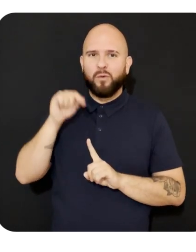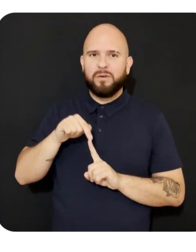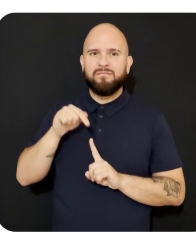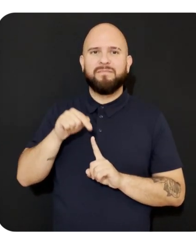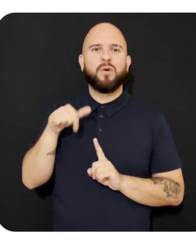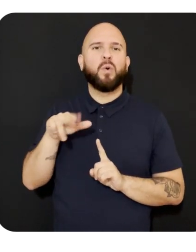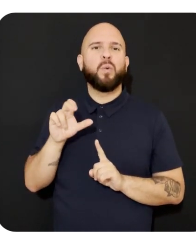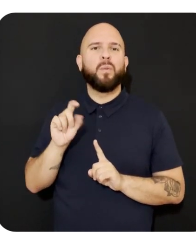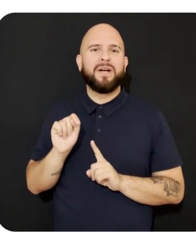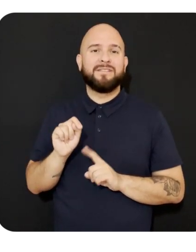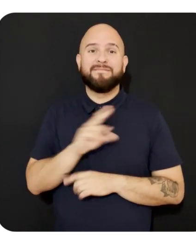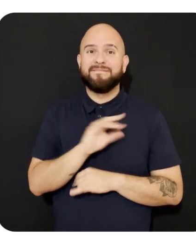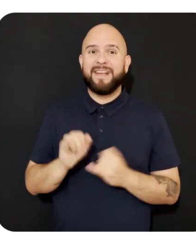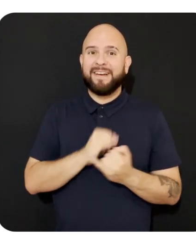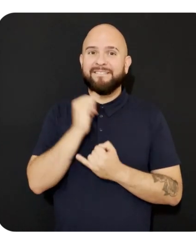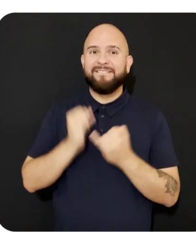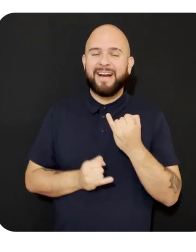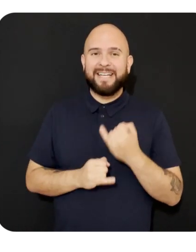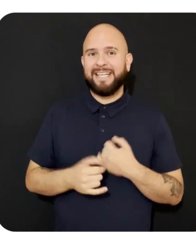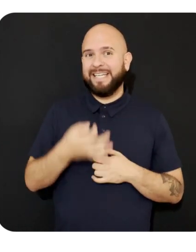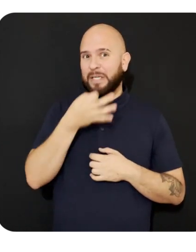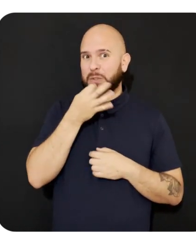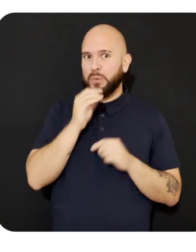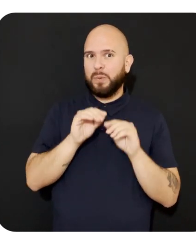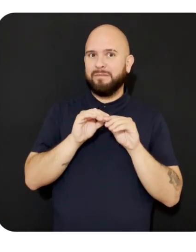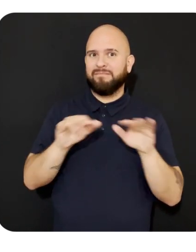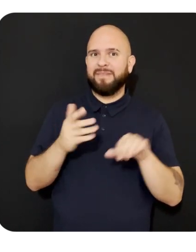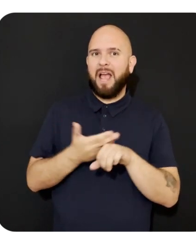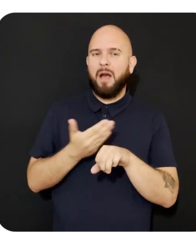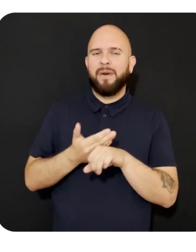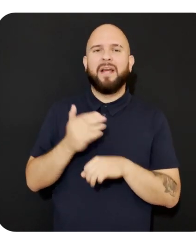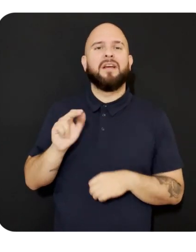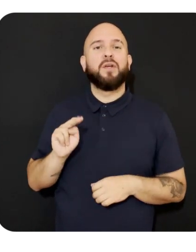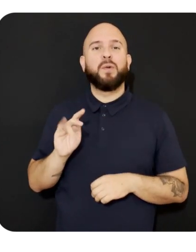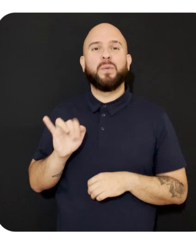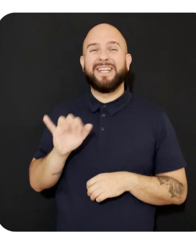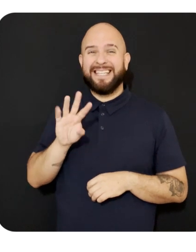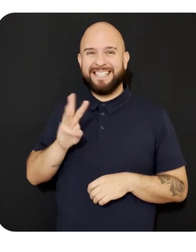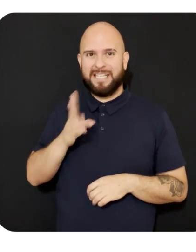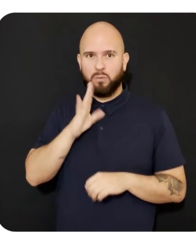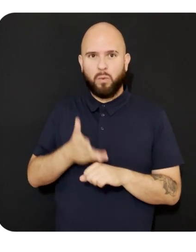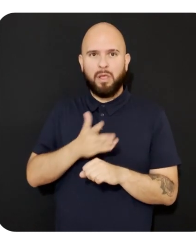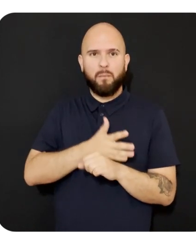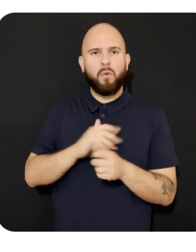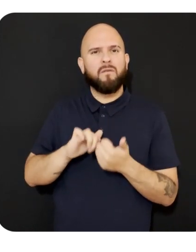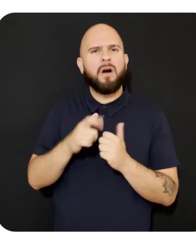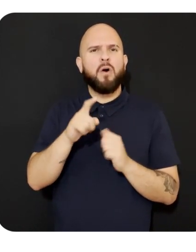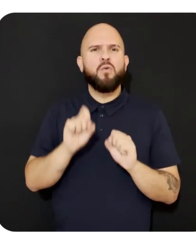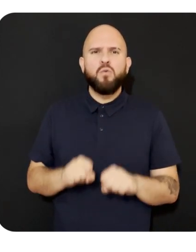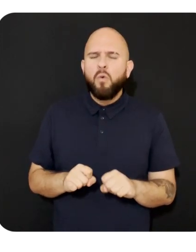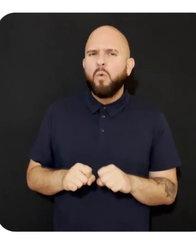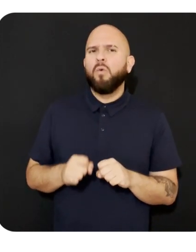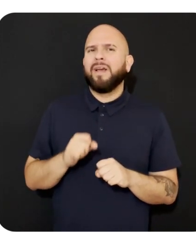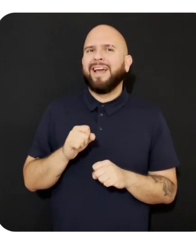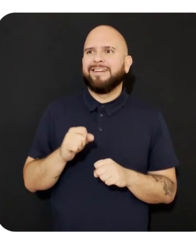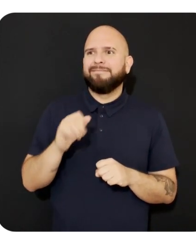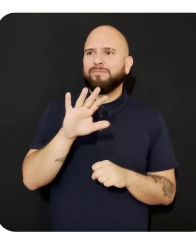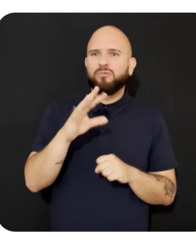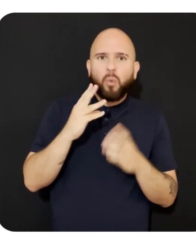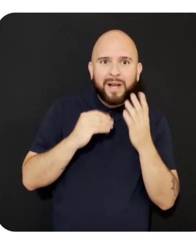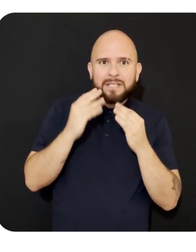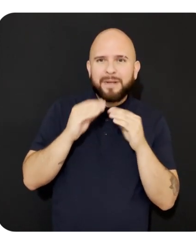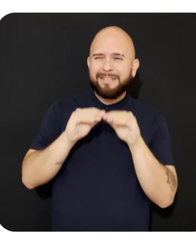And finally, in an upcoming update, Unity 6 will improve your ability to deploy your experiences across platforms